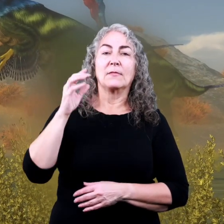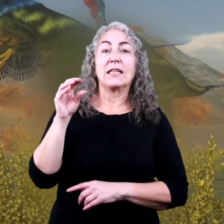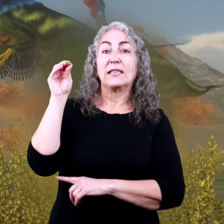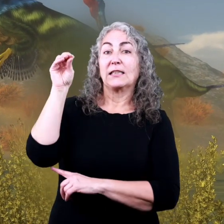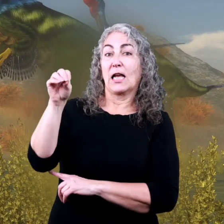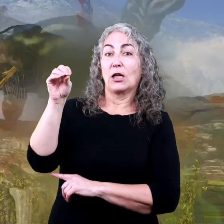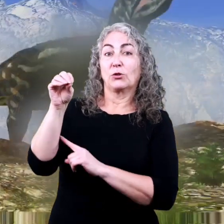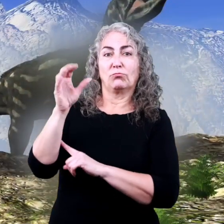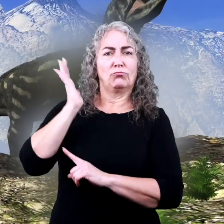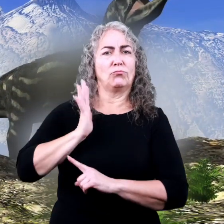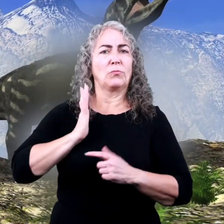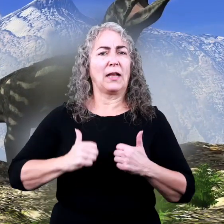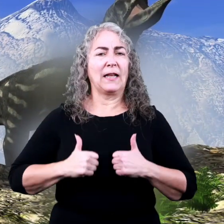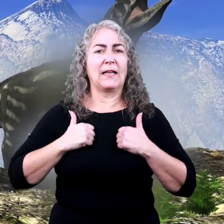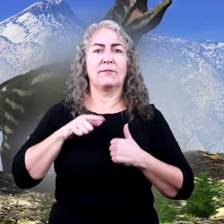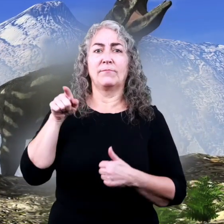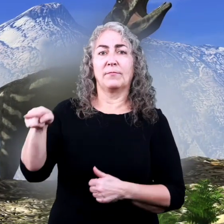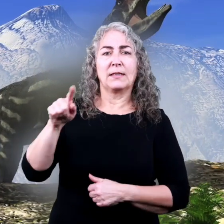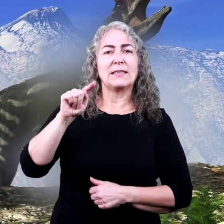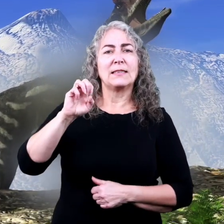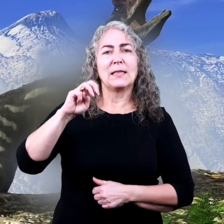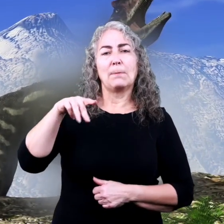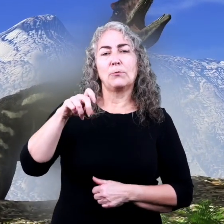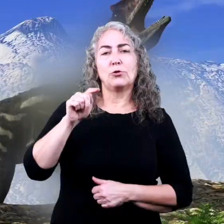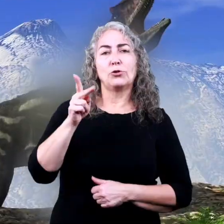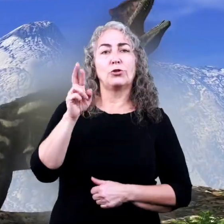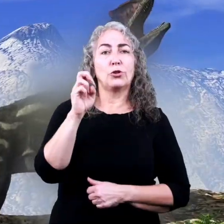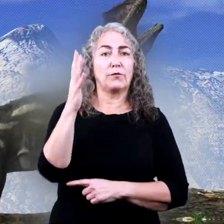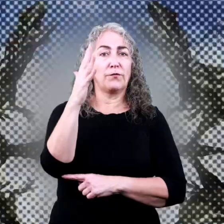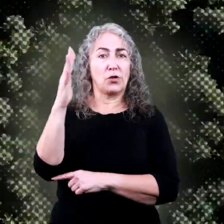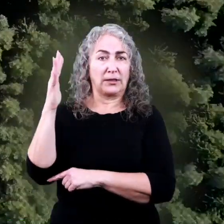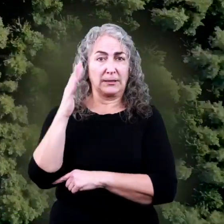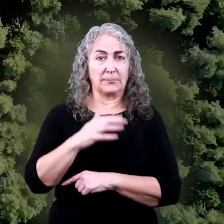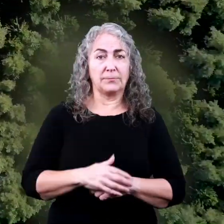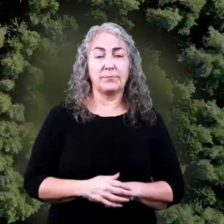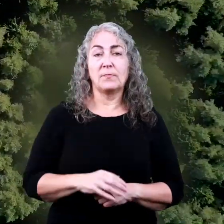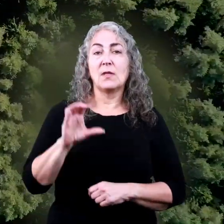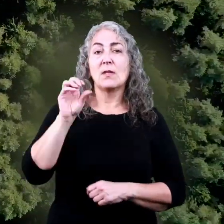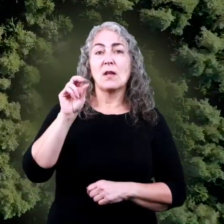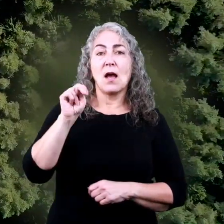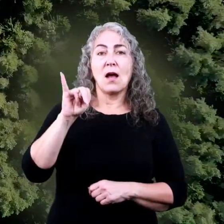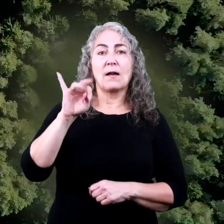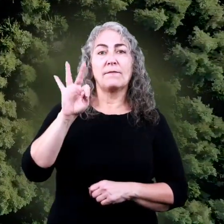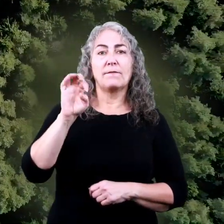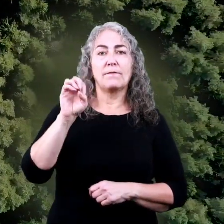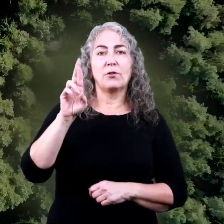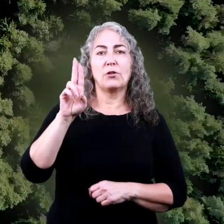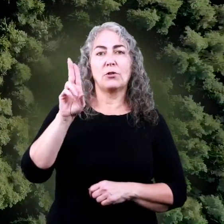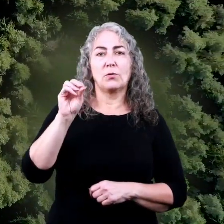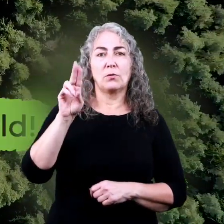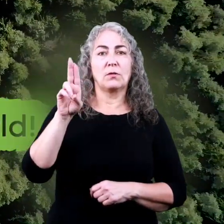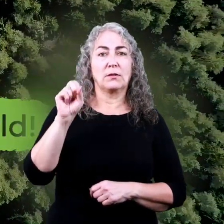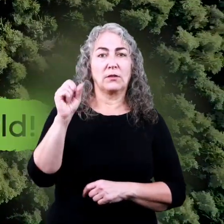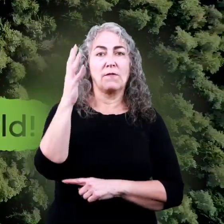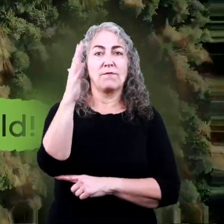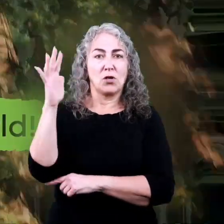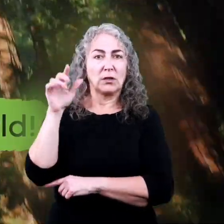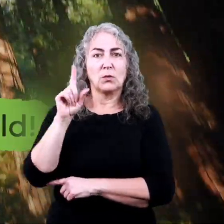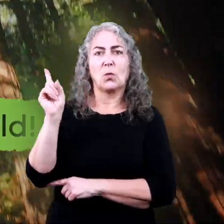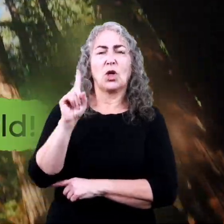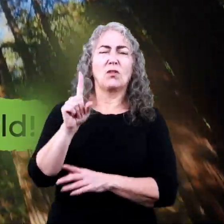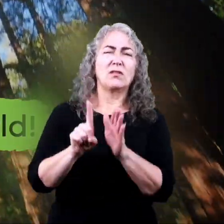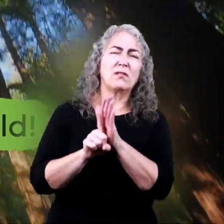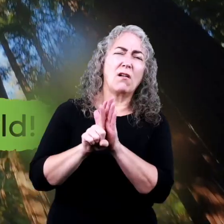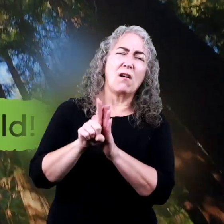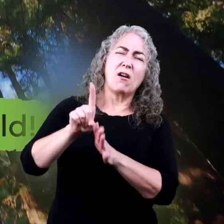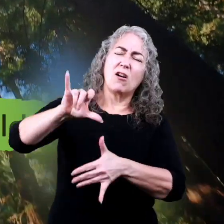dinosaurs used to live in temperate forests too! A coniferous forest is where the